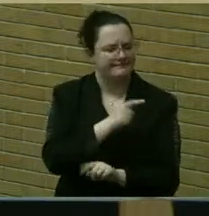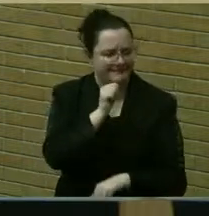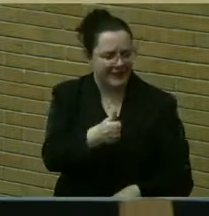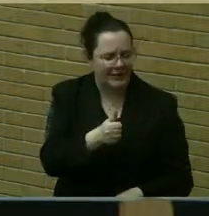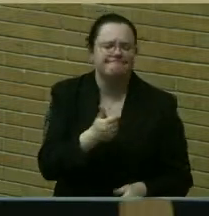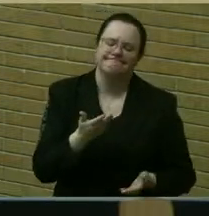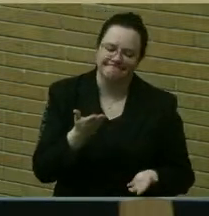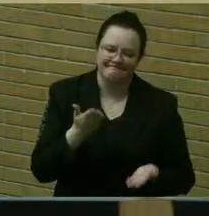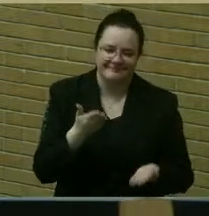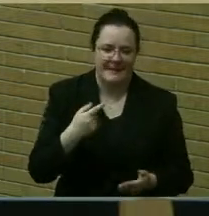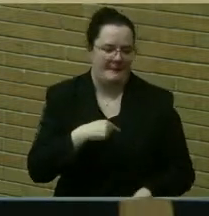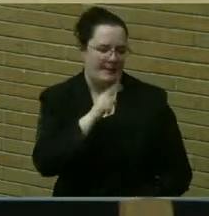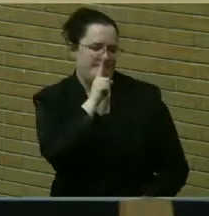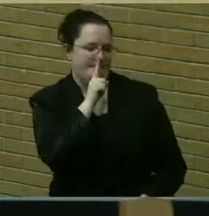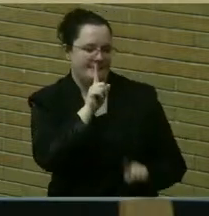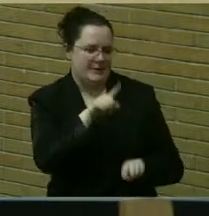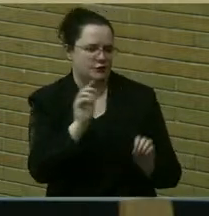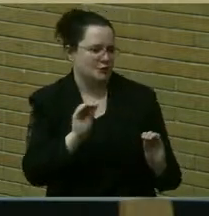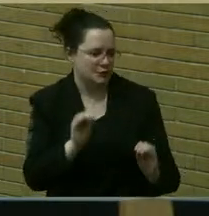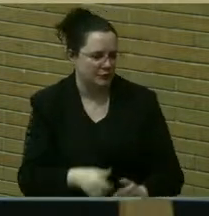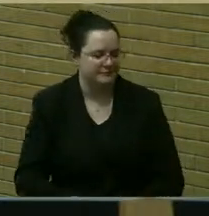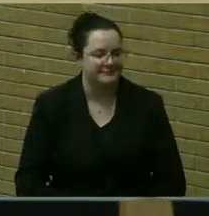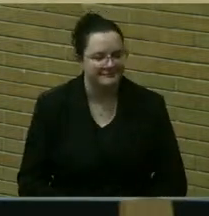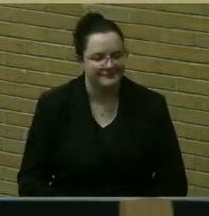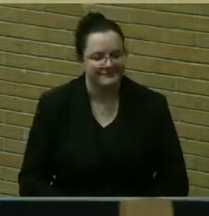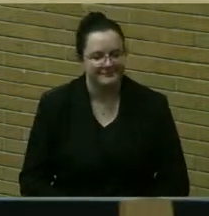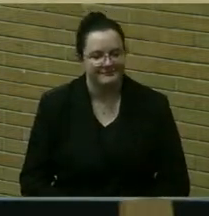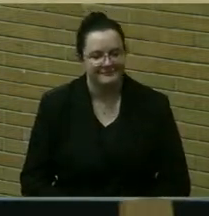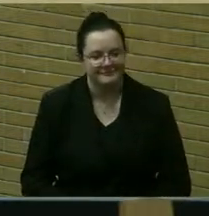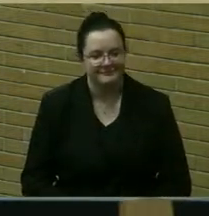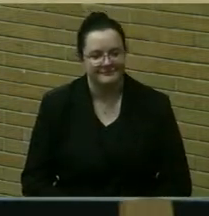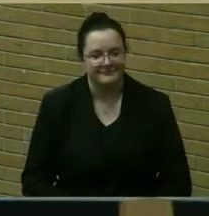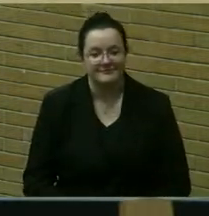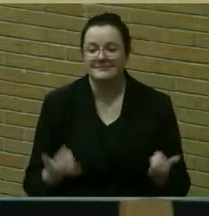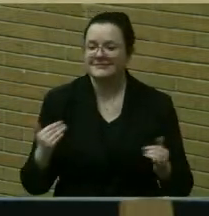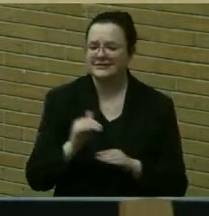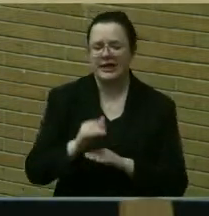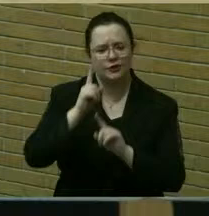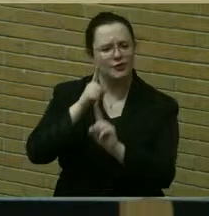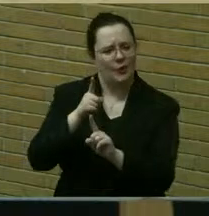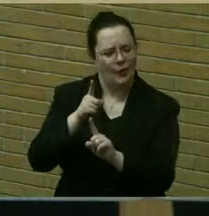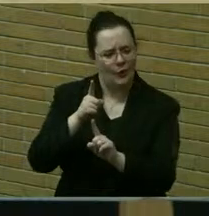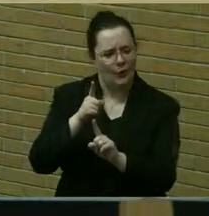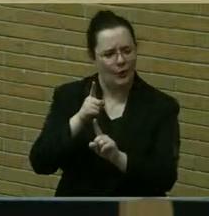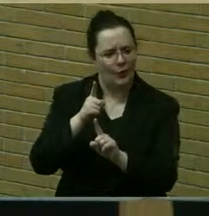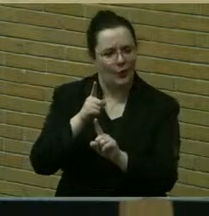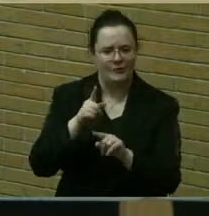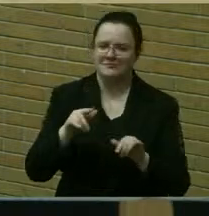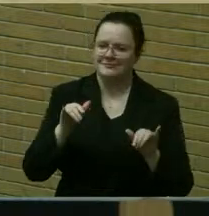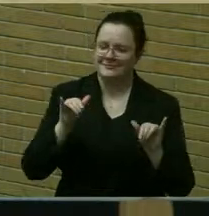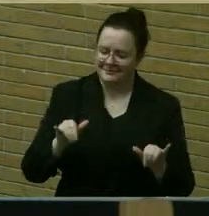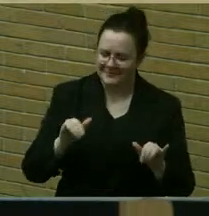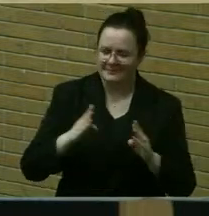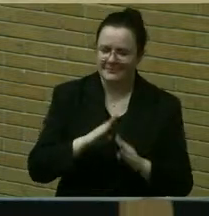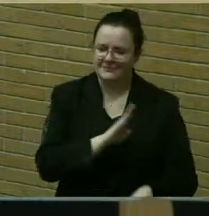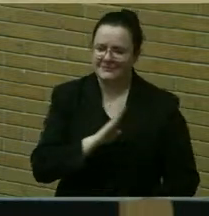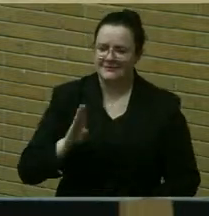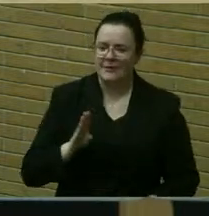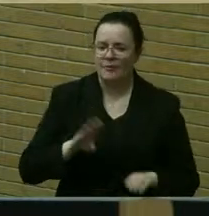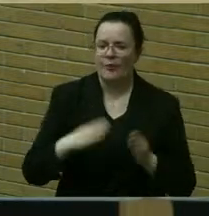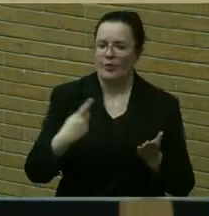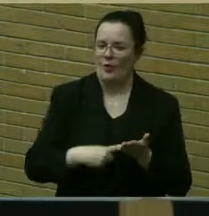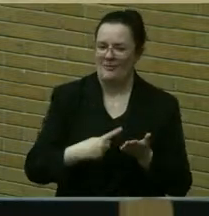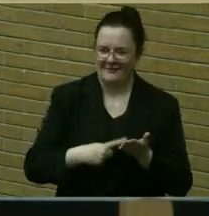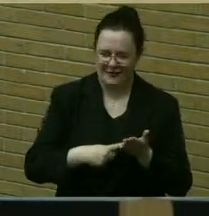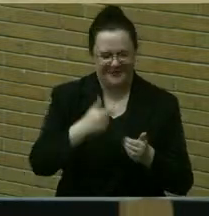this evening. But our goal tonight and during the town board open forum that we hold at every